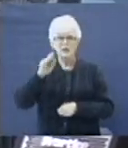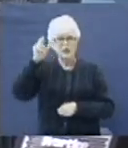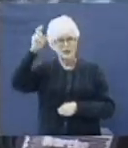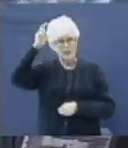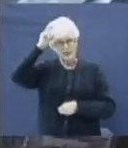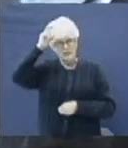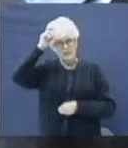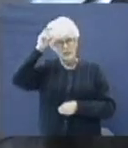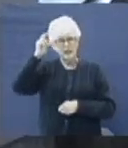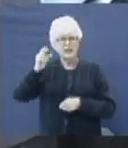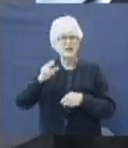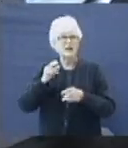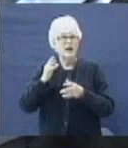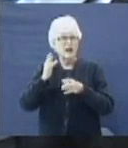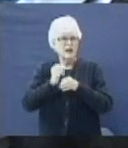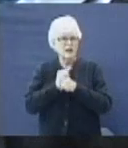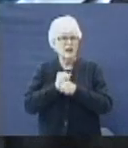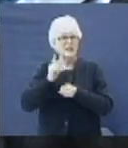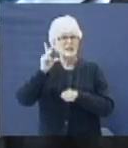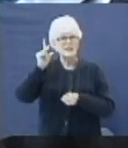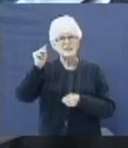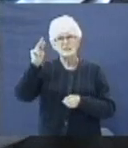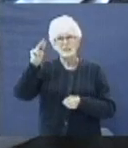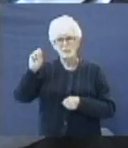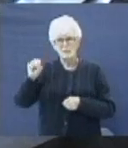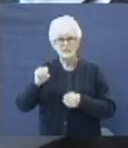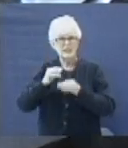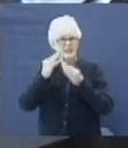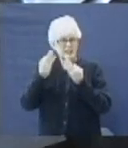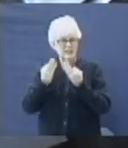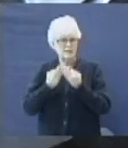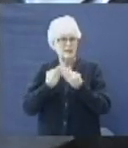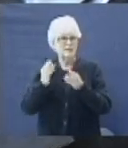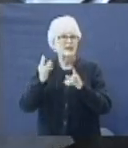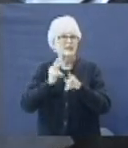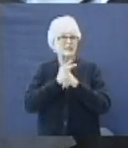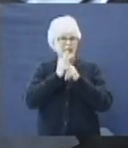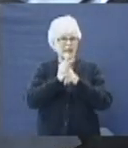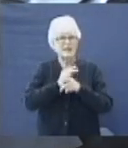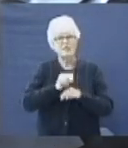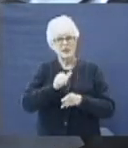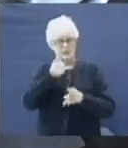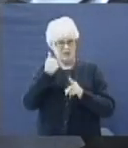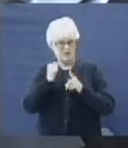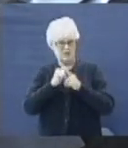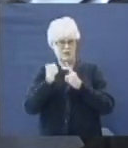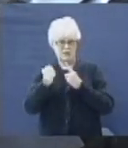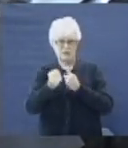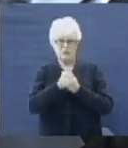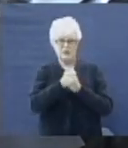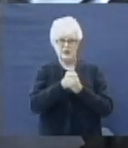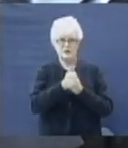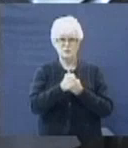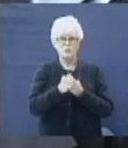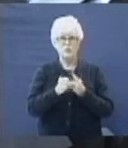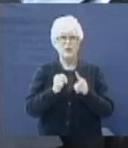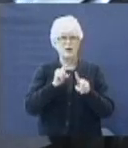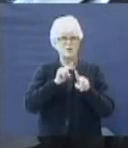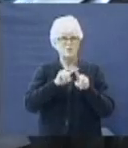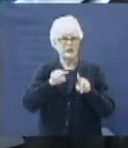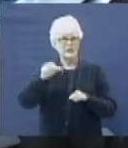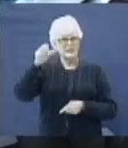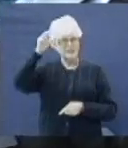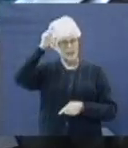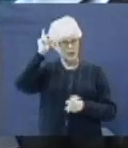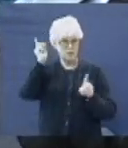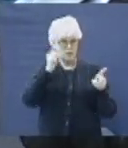Satan got his cronies. Satan got his demons. Satan got his family, his people to take care of the other situation. Satan